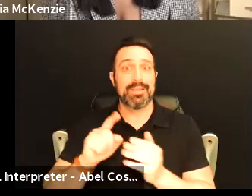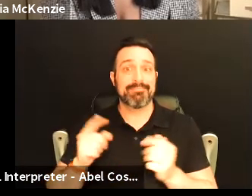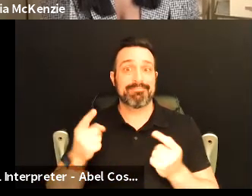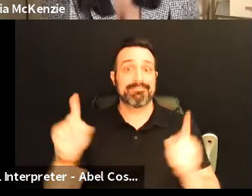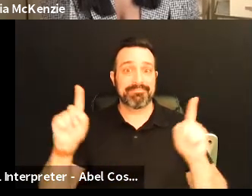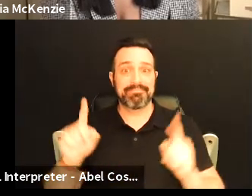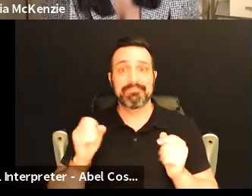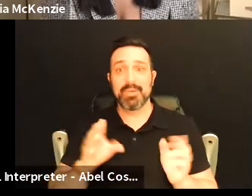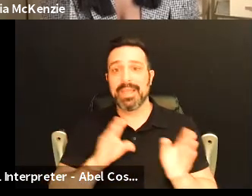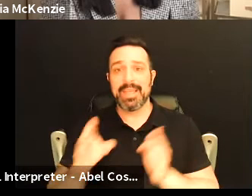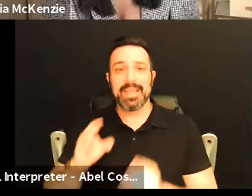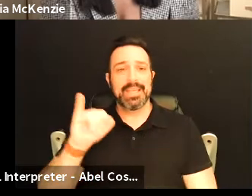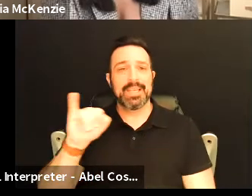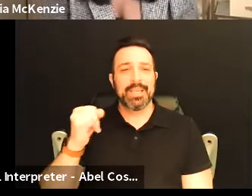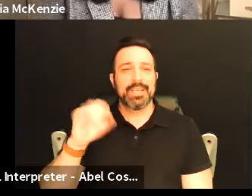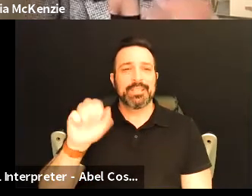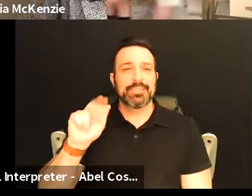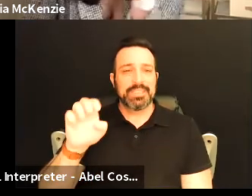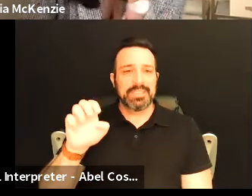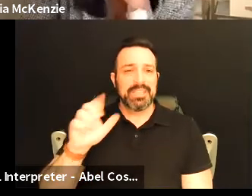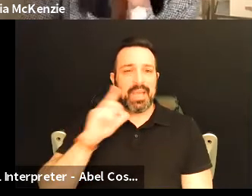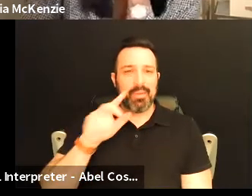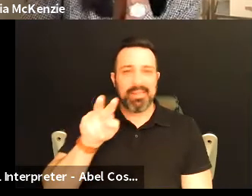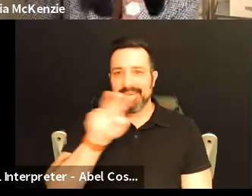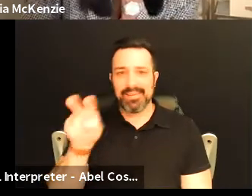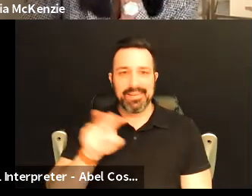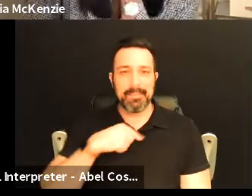All right Jeannie you're up next I'm just going in my grid.